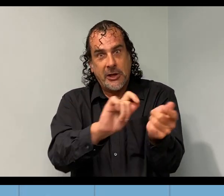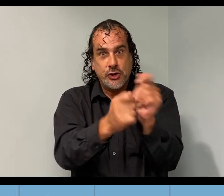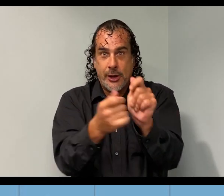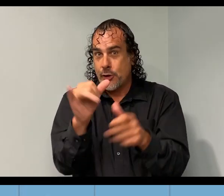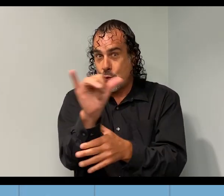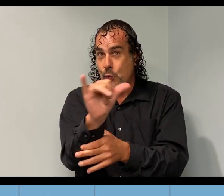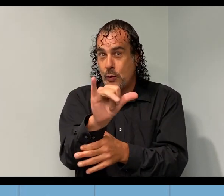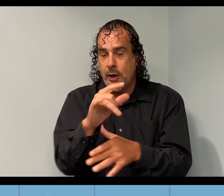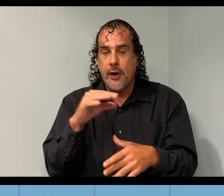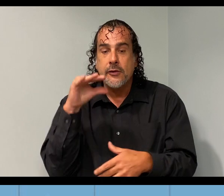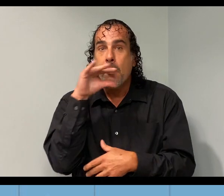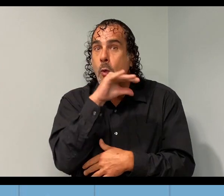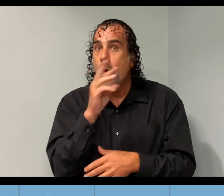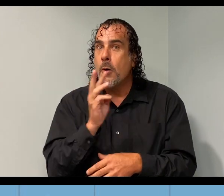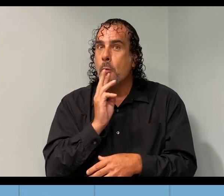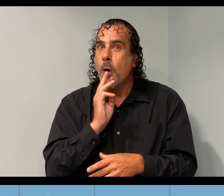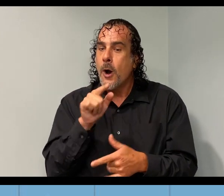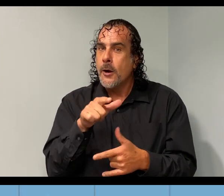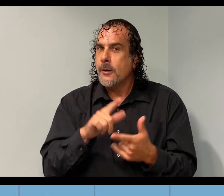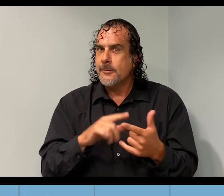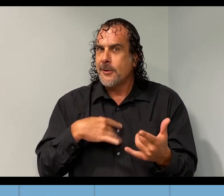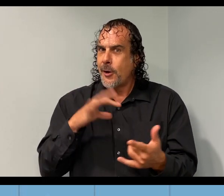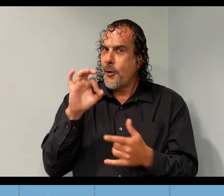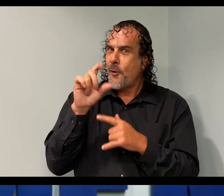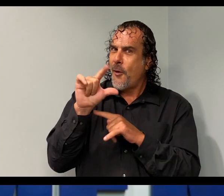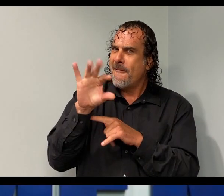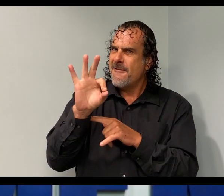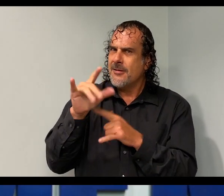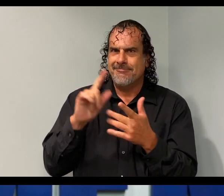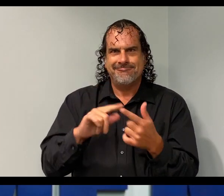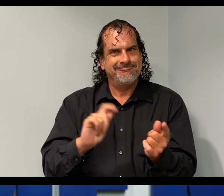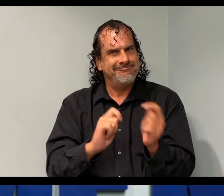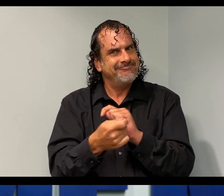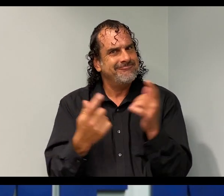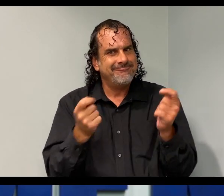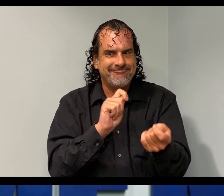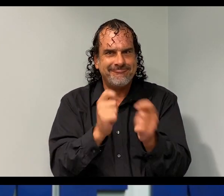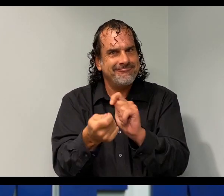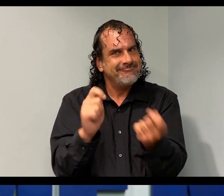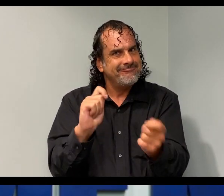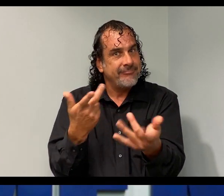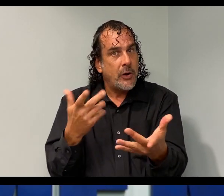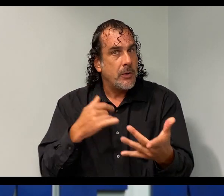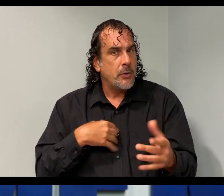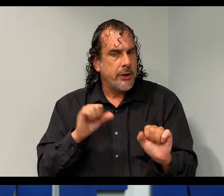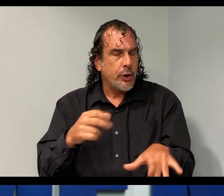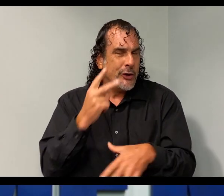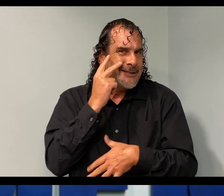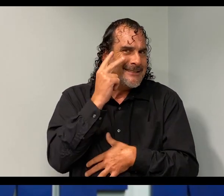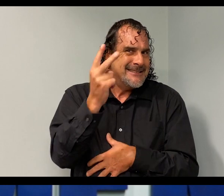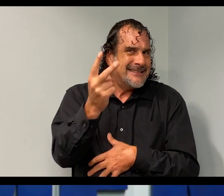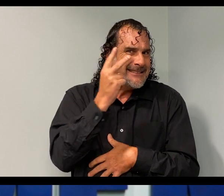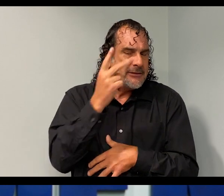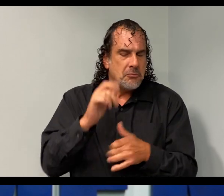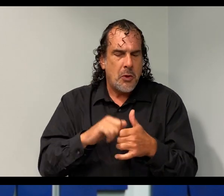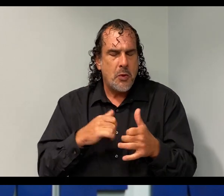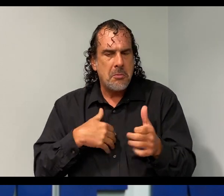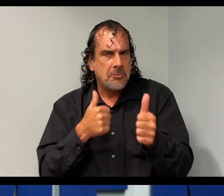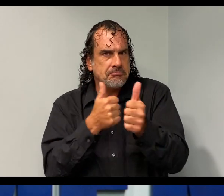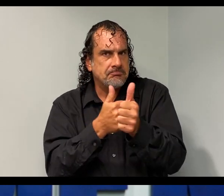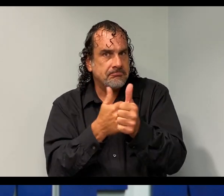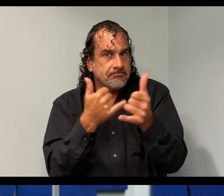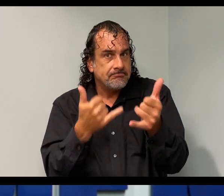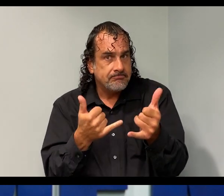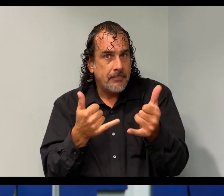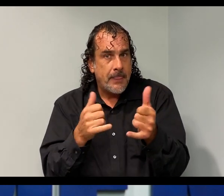it gets out into the warm waters of the Gulf of Mexico. We could be seeing a change in the track, but right now, we've got to go with what we're looking at now. Currently,